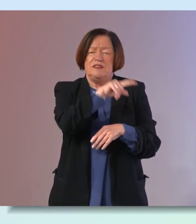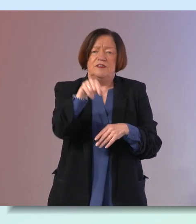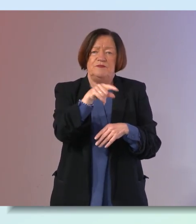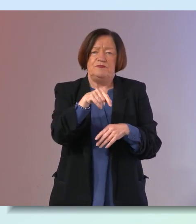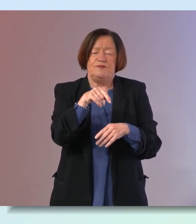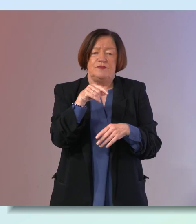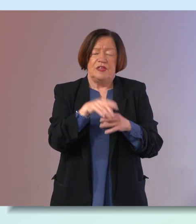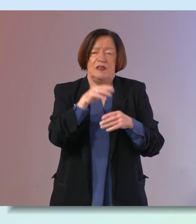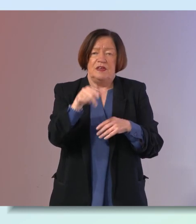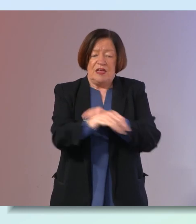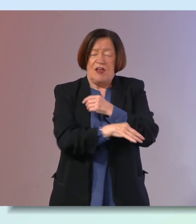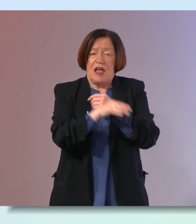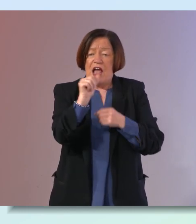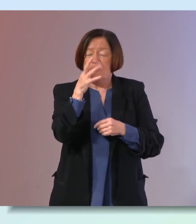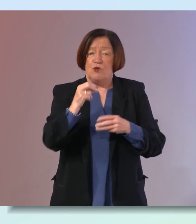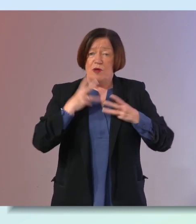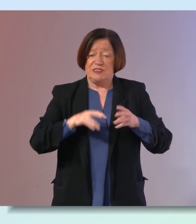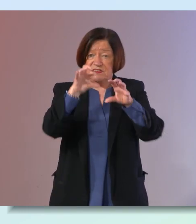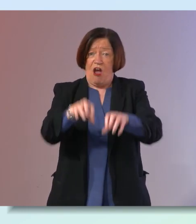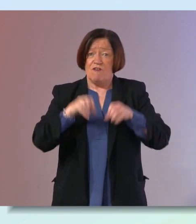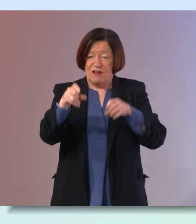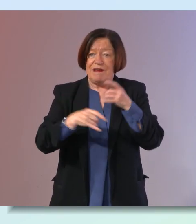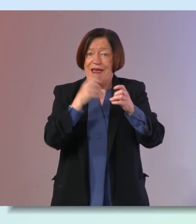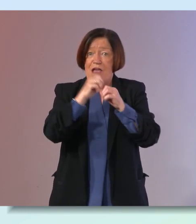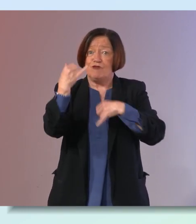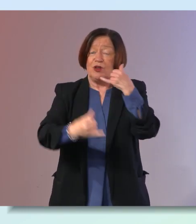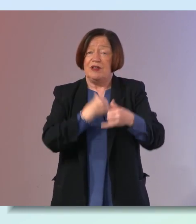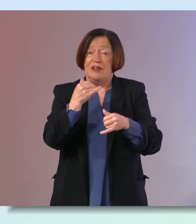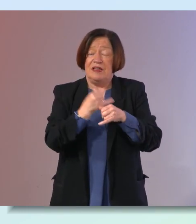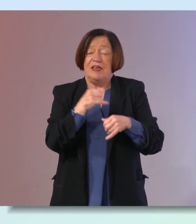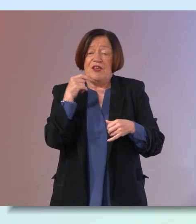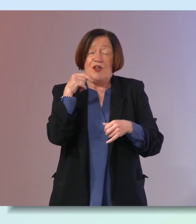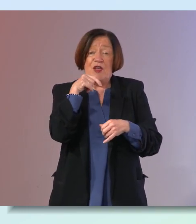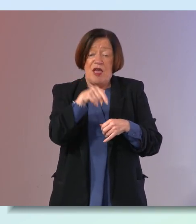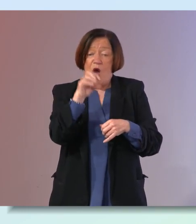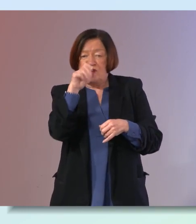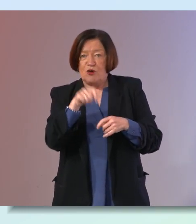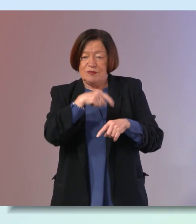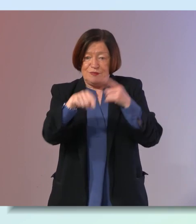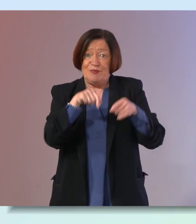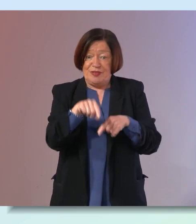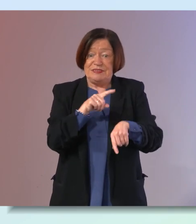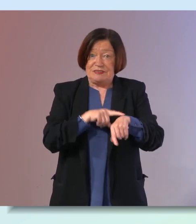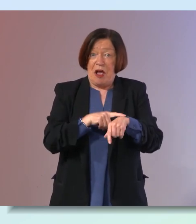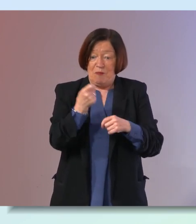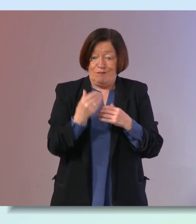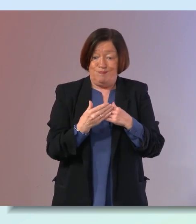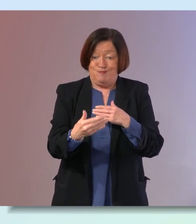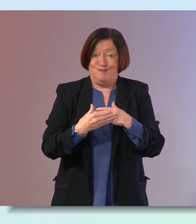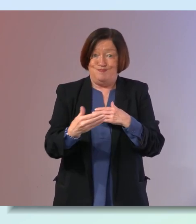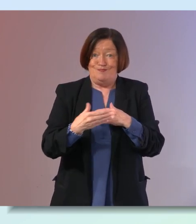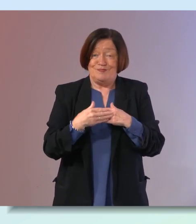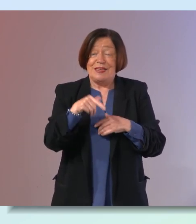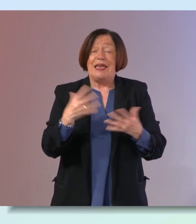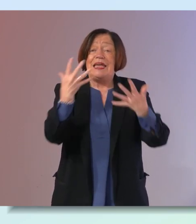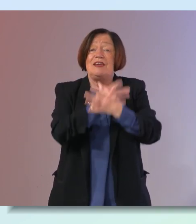agricultural women's conference and that happens every year in an october time of the year which is around about now and in the